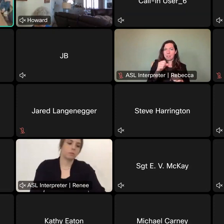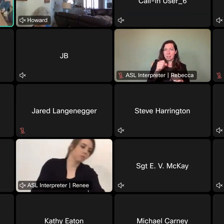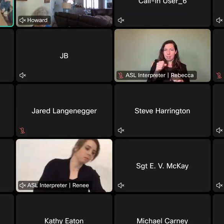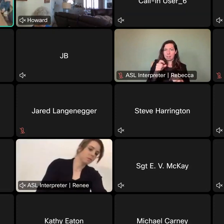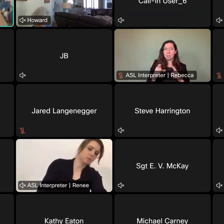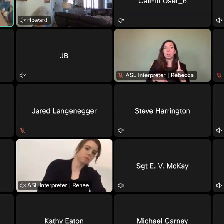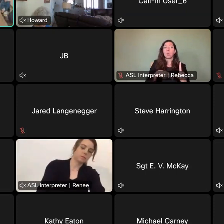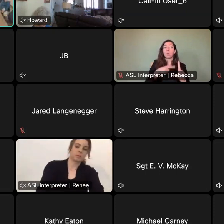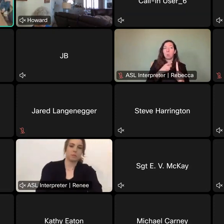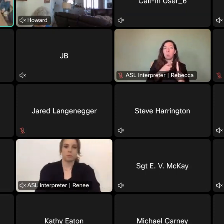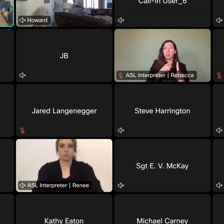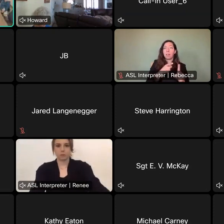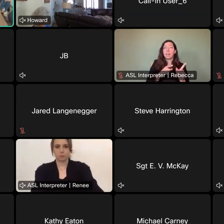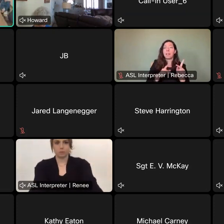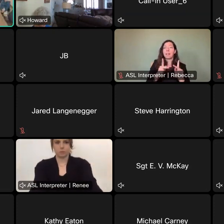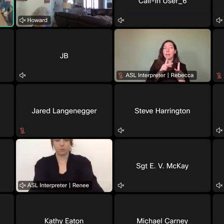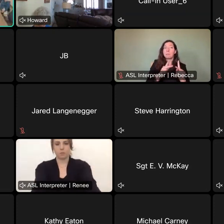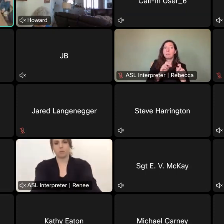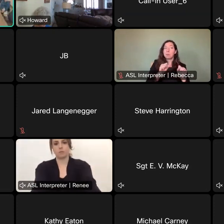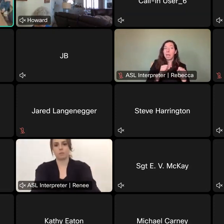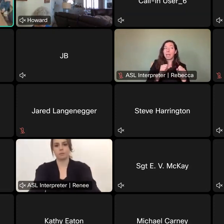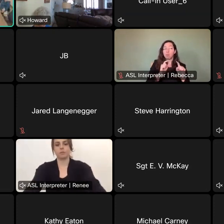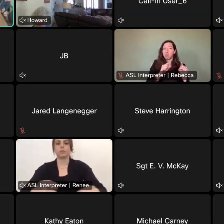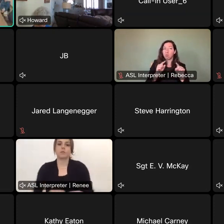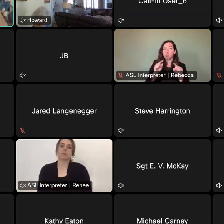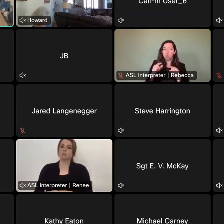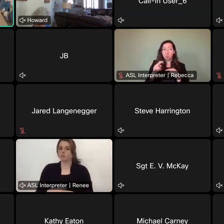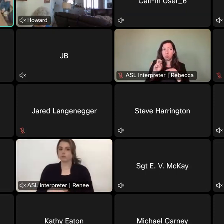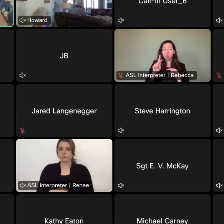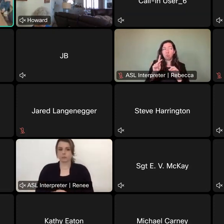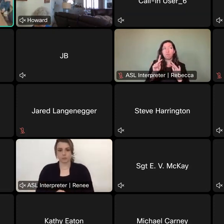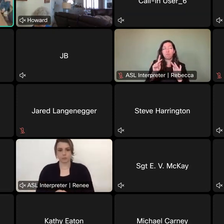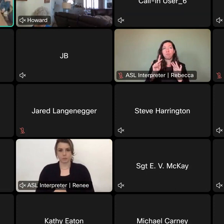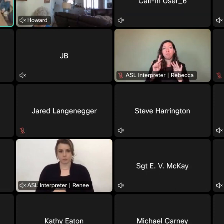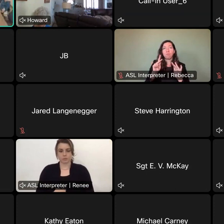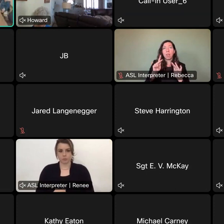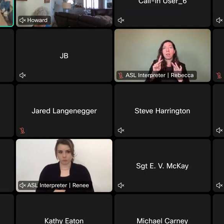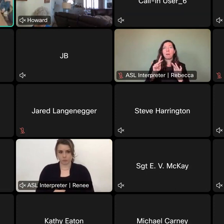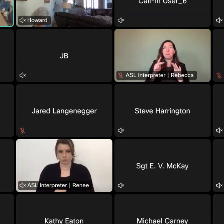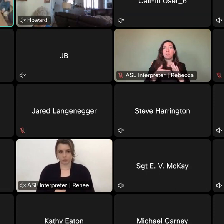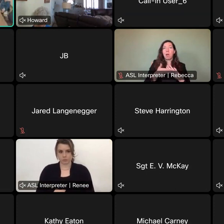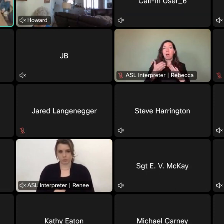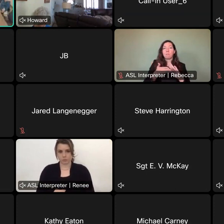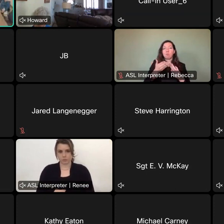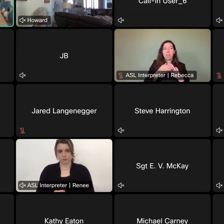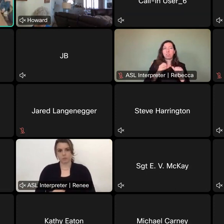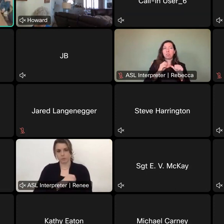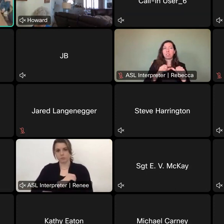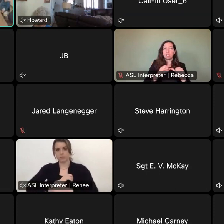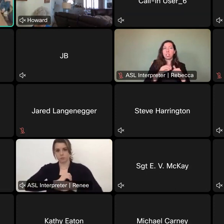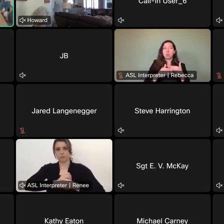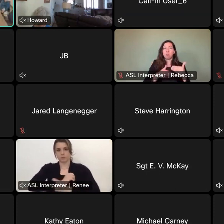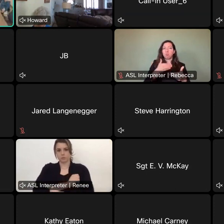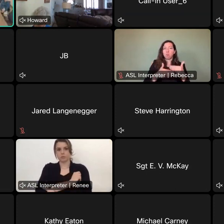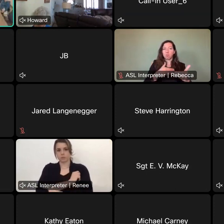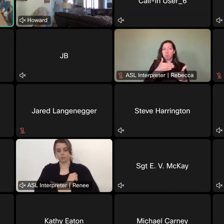Um, folks are still able to utilize parks, but that we're able to maintain operations and pay for operating